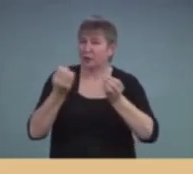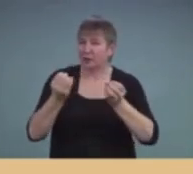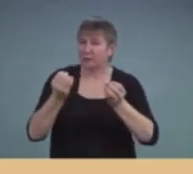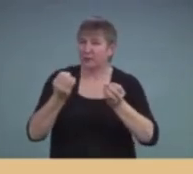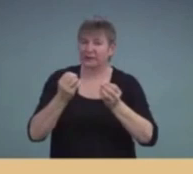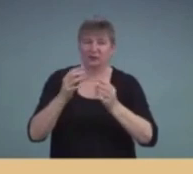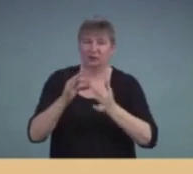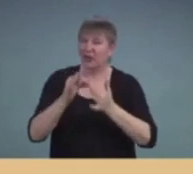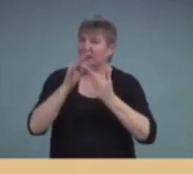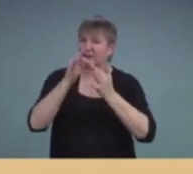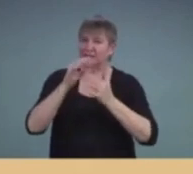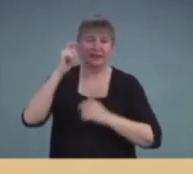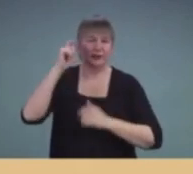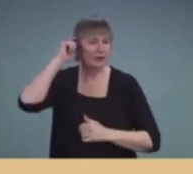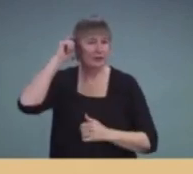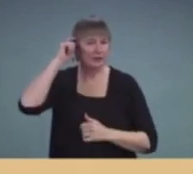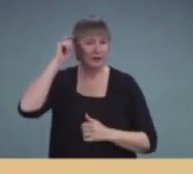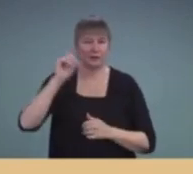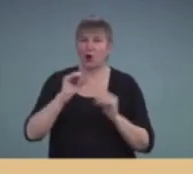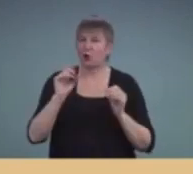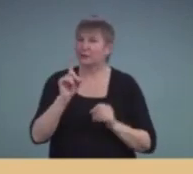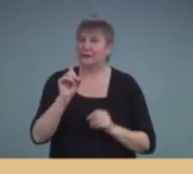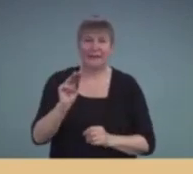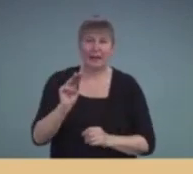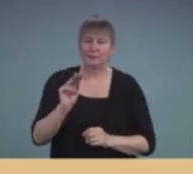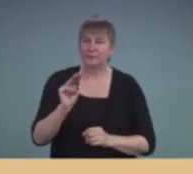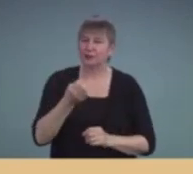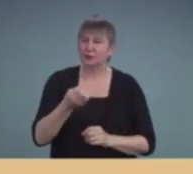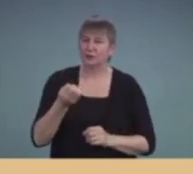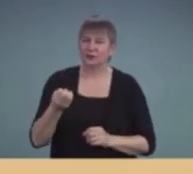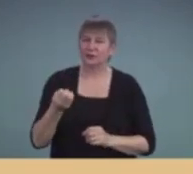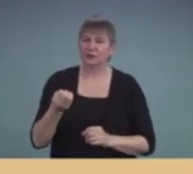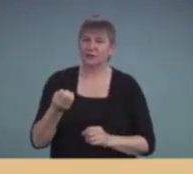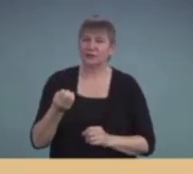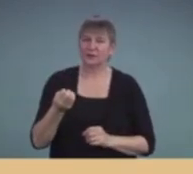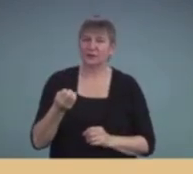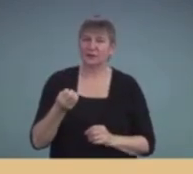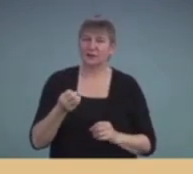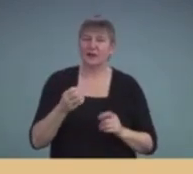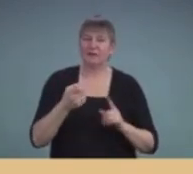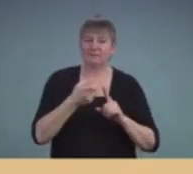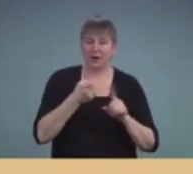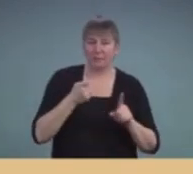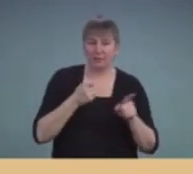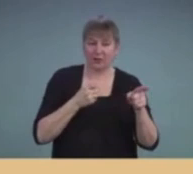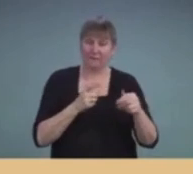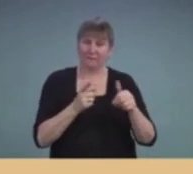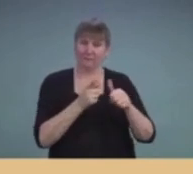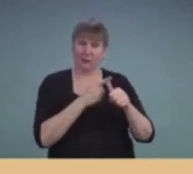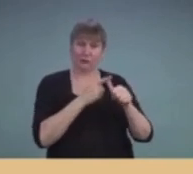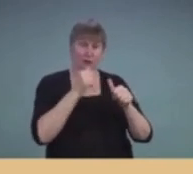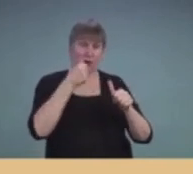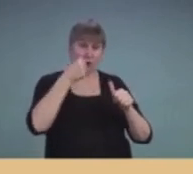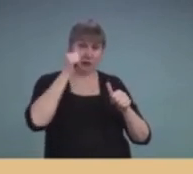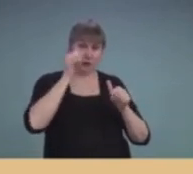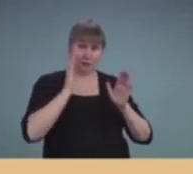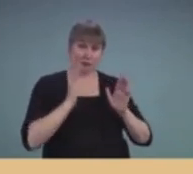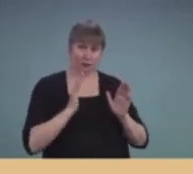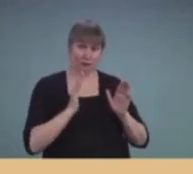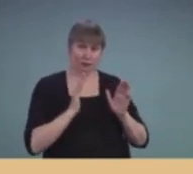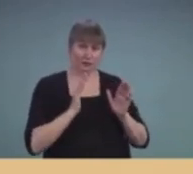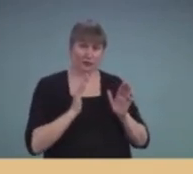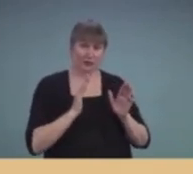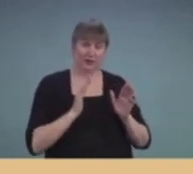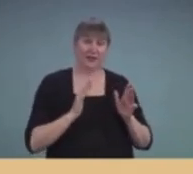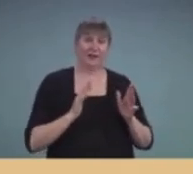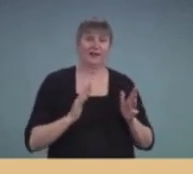DM equipment, for example, from the initial diagnosing audiologist. It then